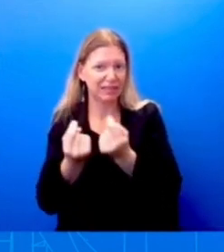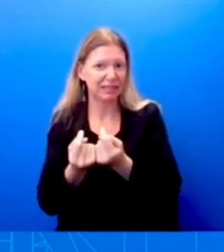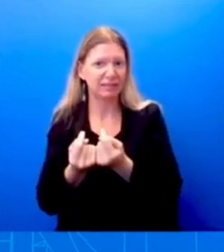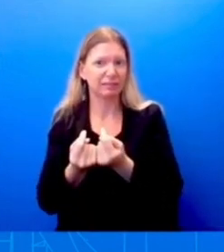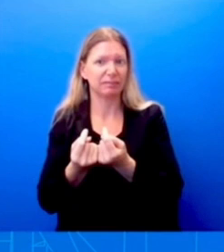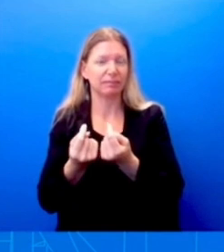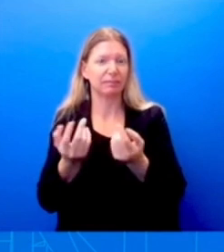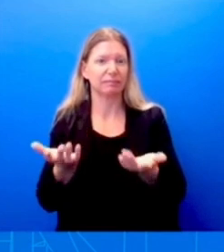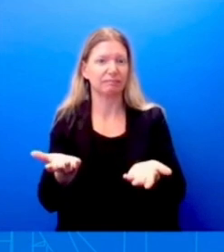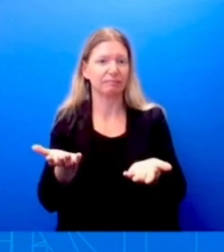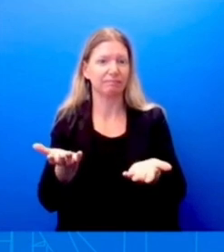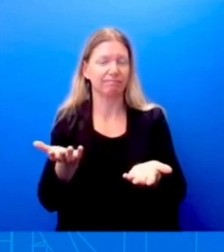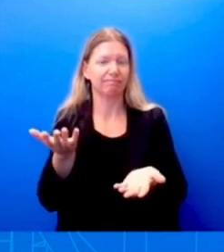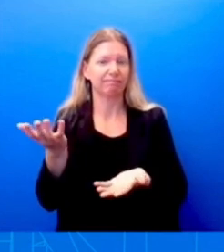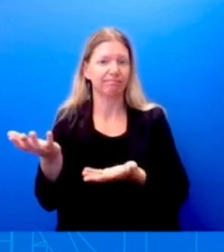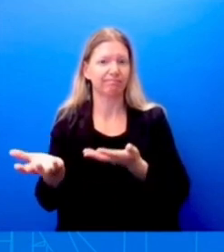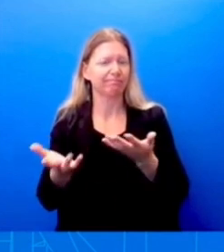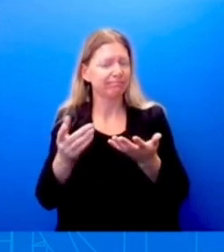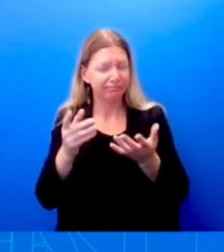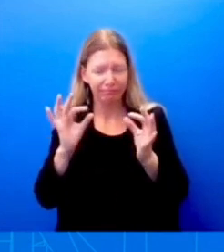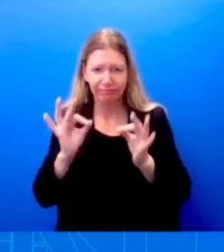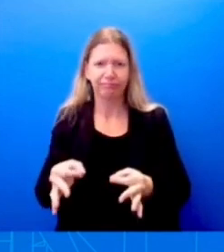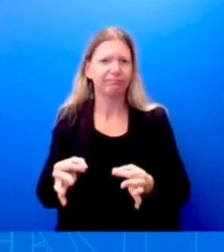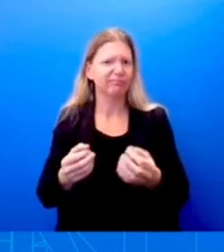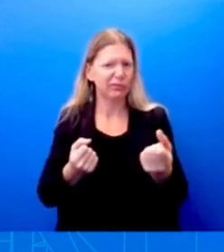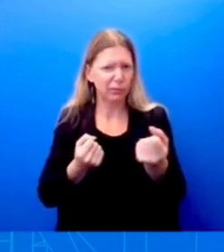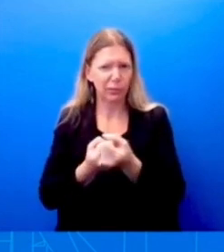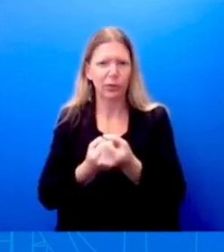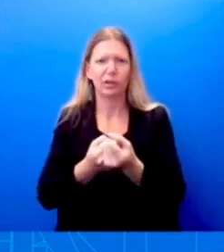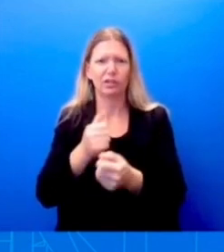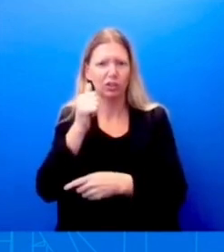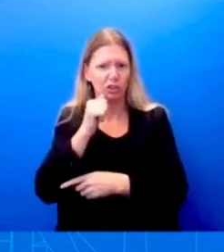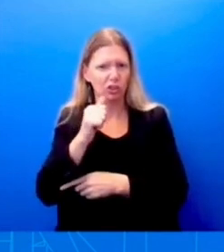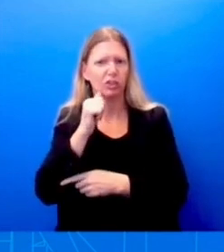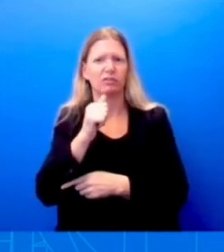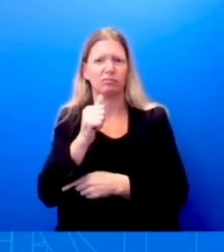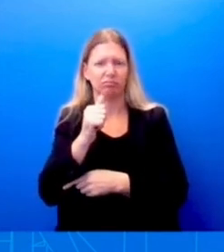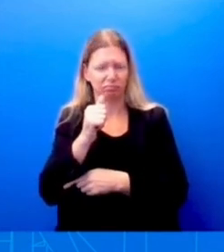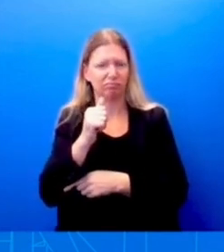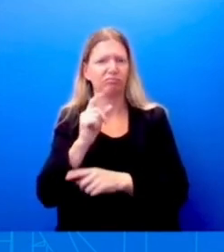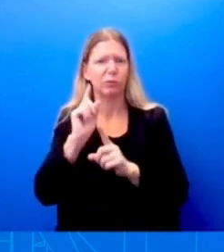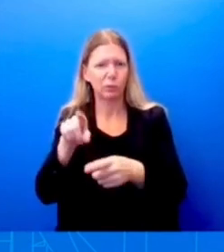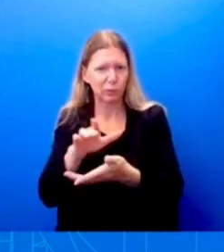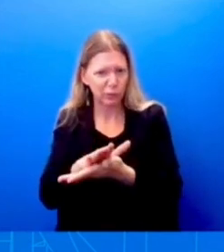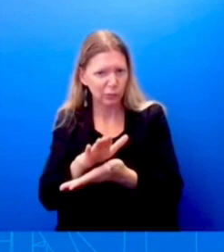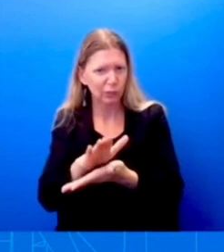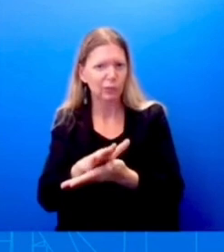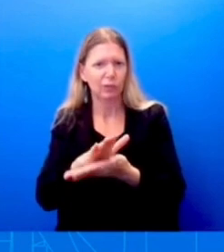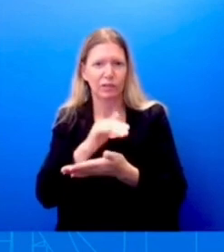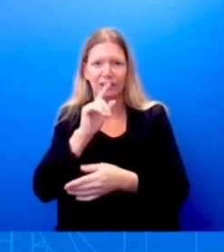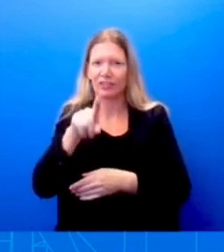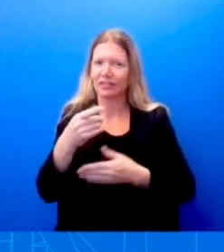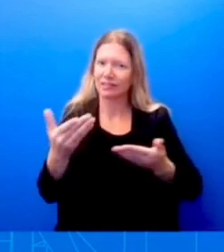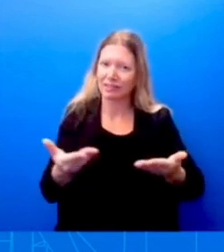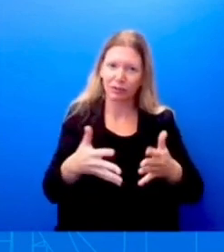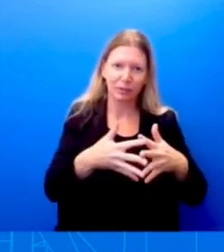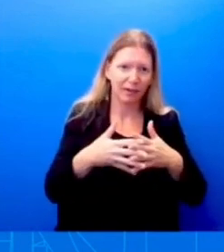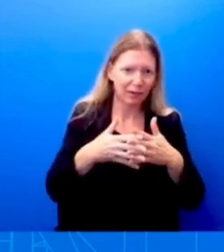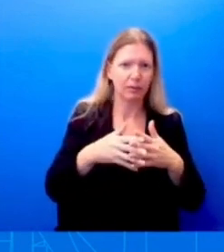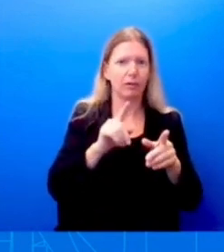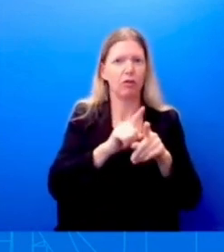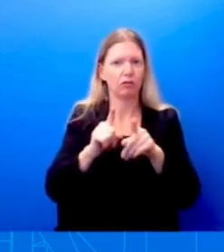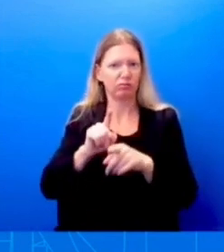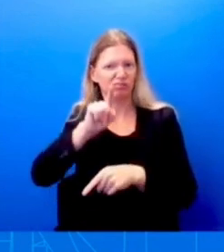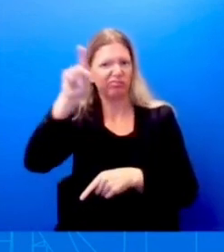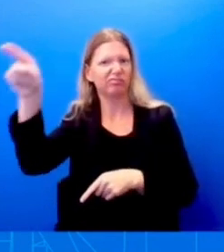uh, supports, uh, girls being educated, again, not just here, but also in, uh, Afghanistan. Uh, we are going